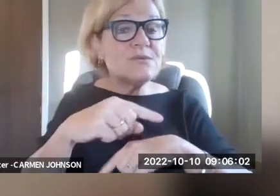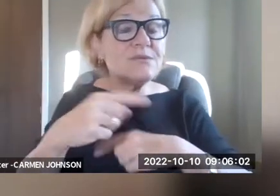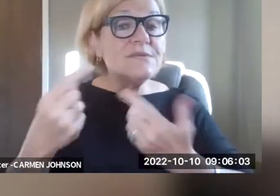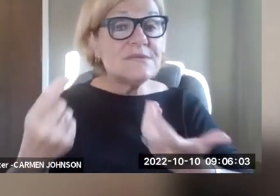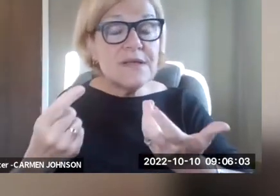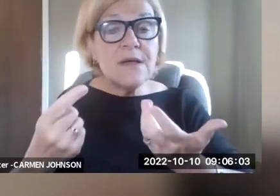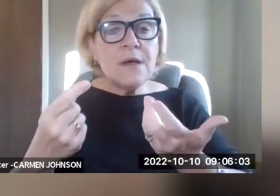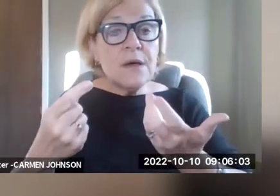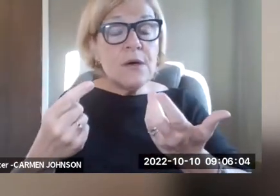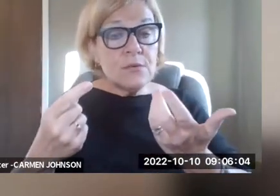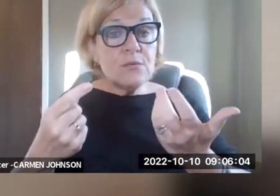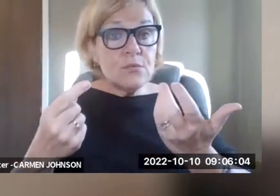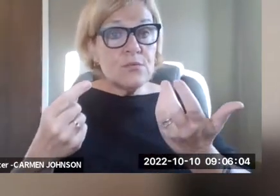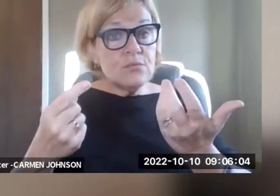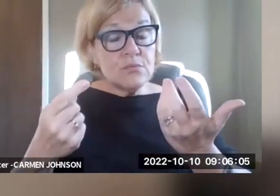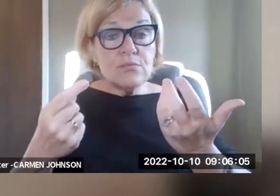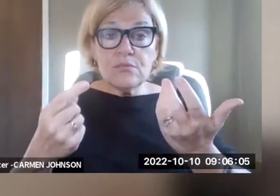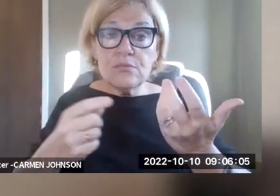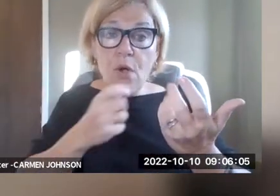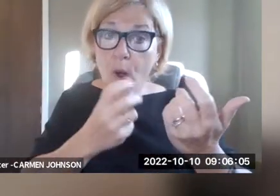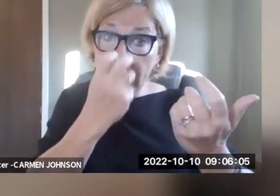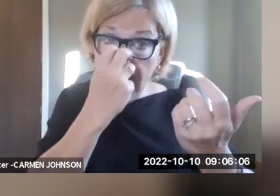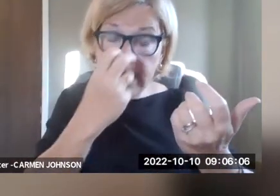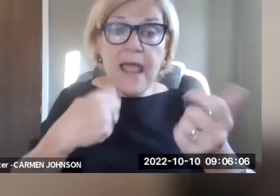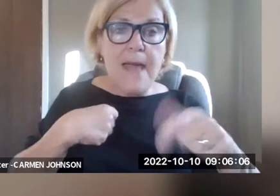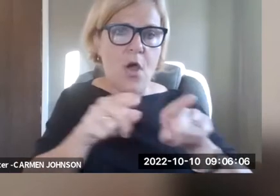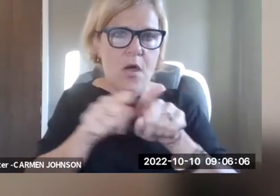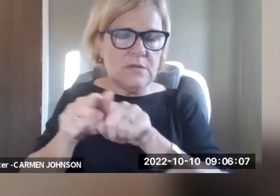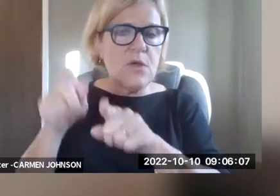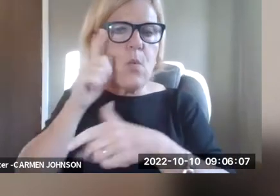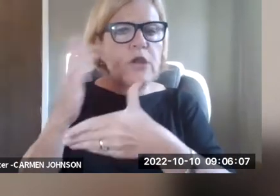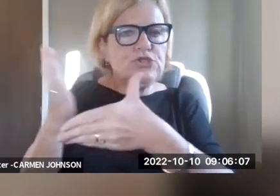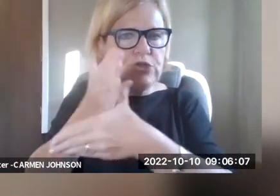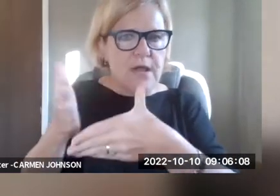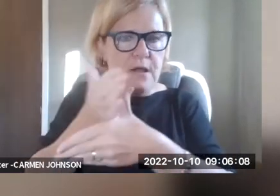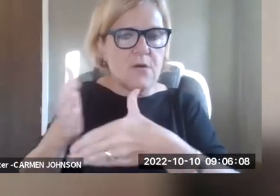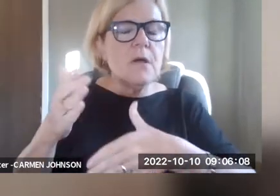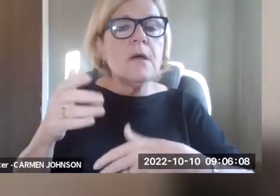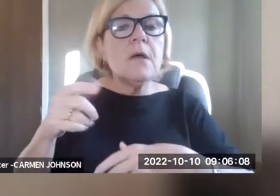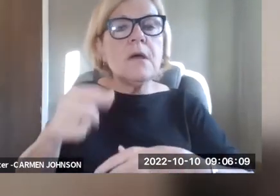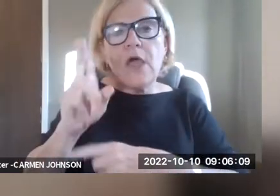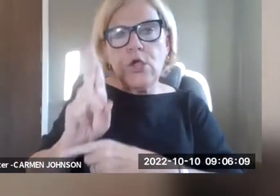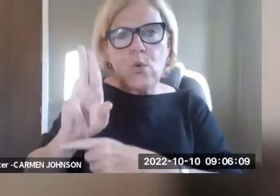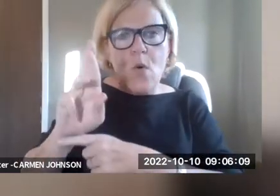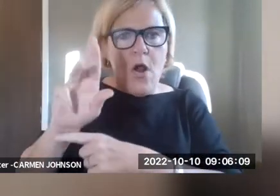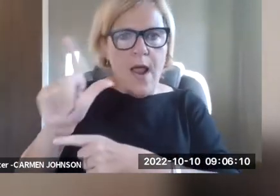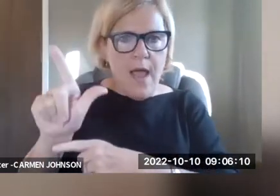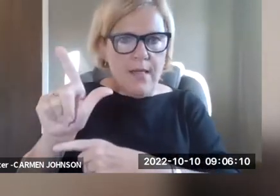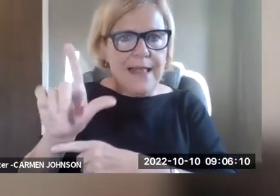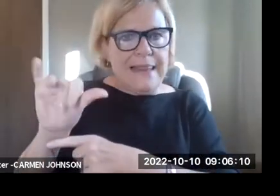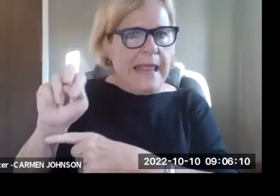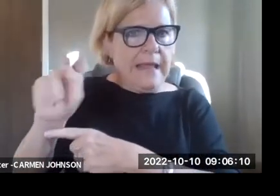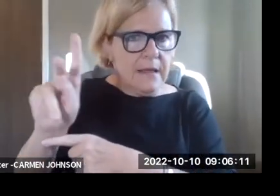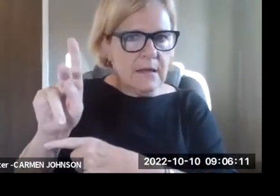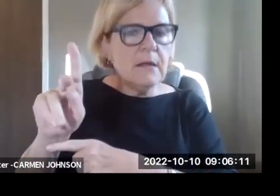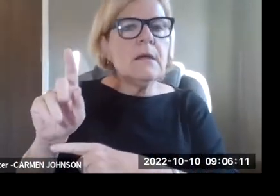well. So that's what I'm going to do. I'm going to share screens. For those of you who are